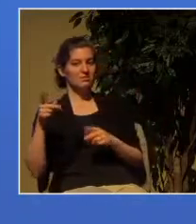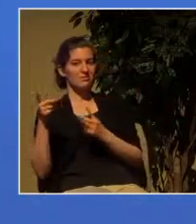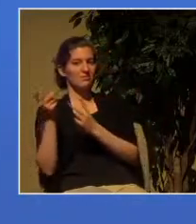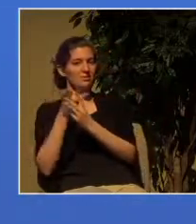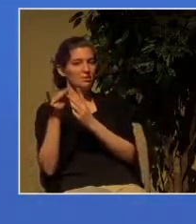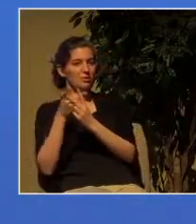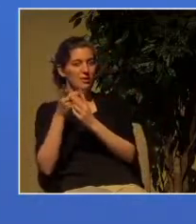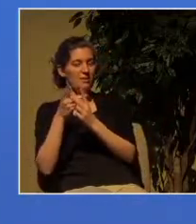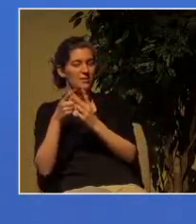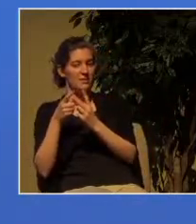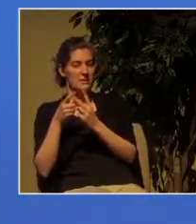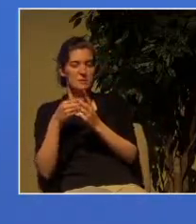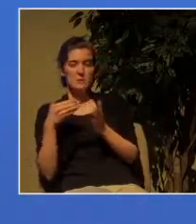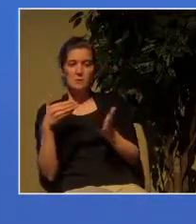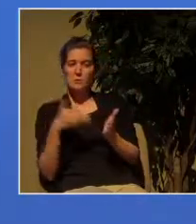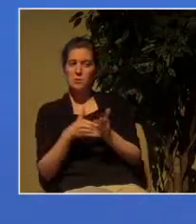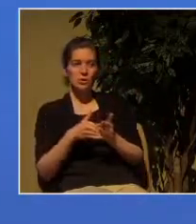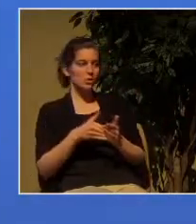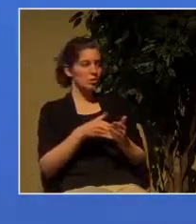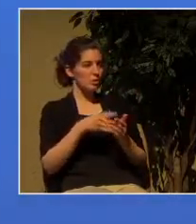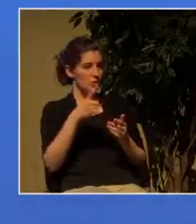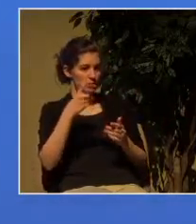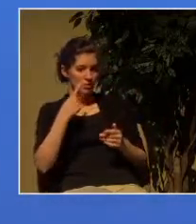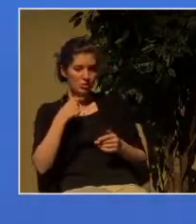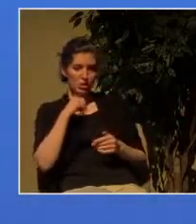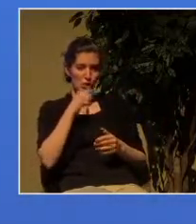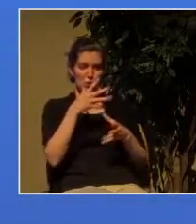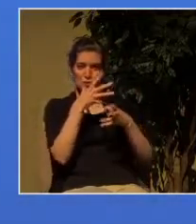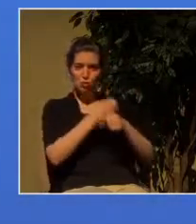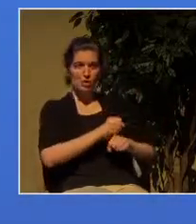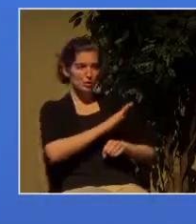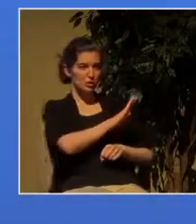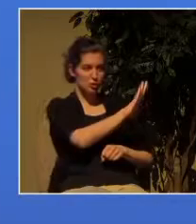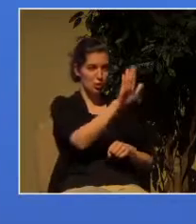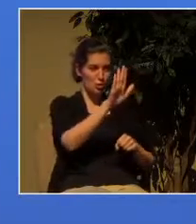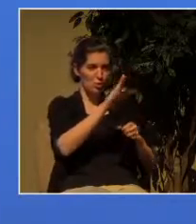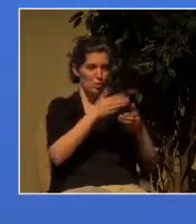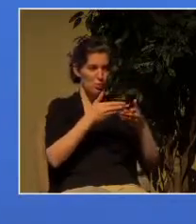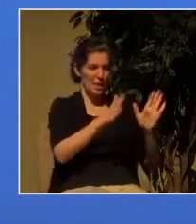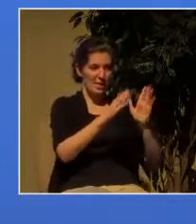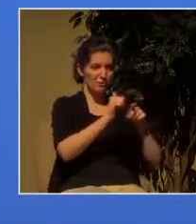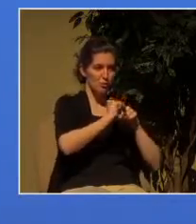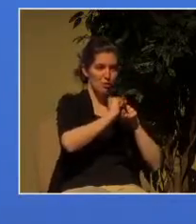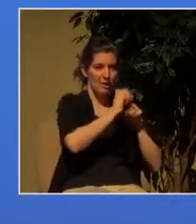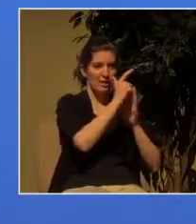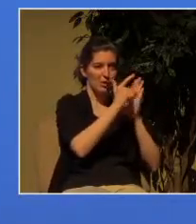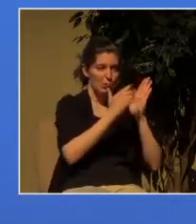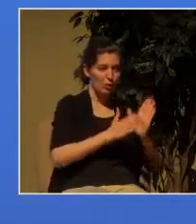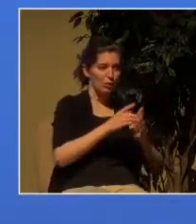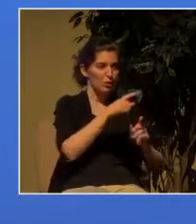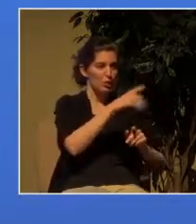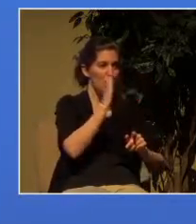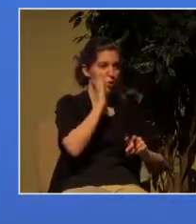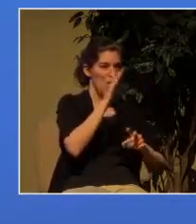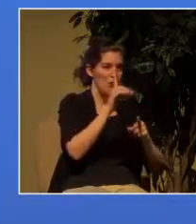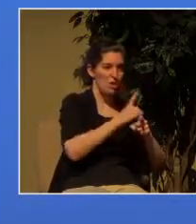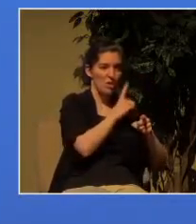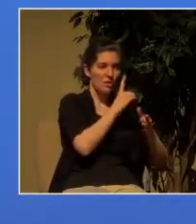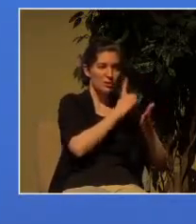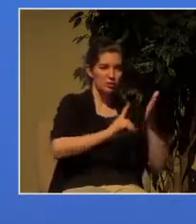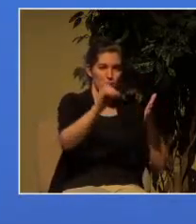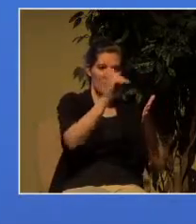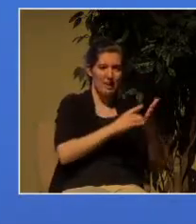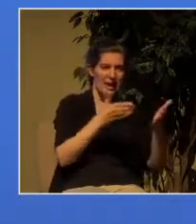lawyers because we don't trust that they will treat everybody equally so